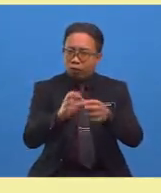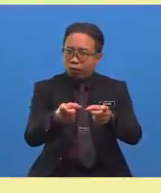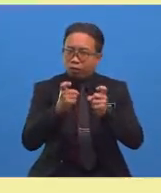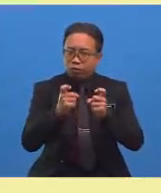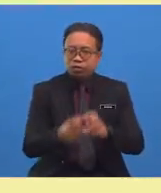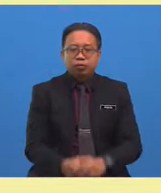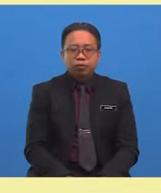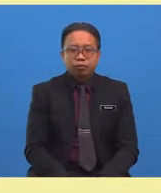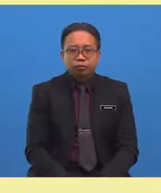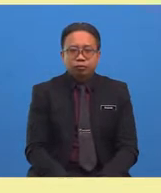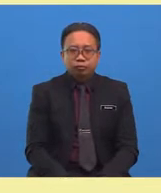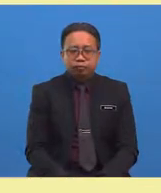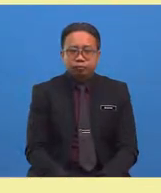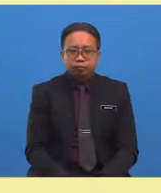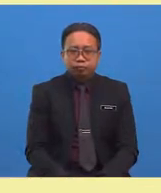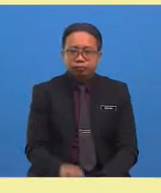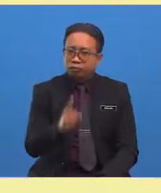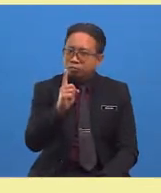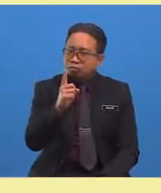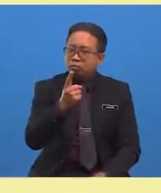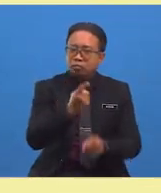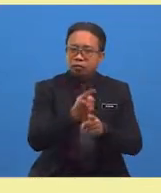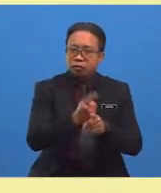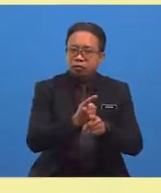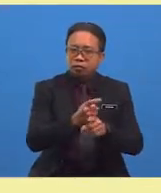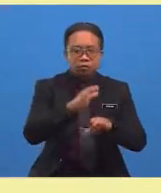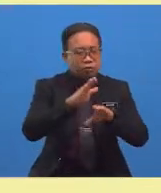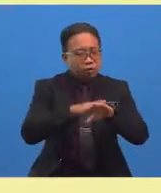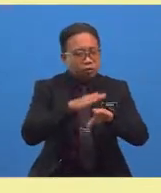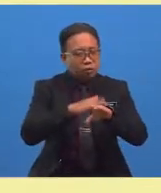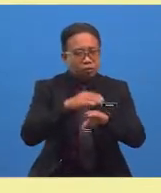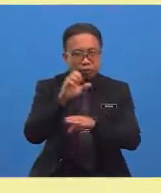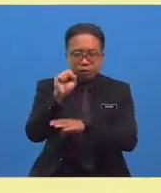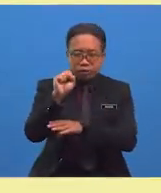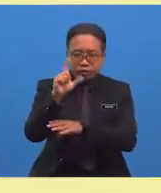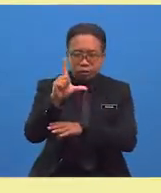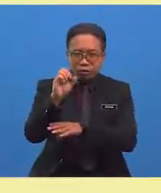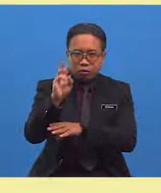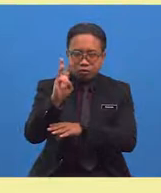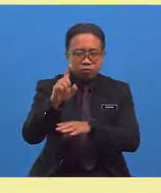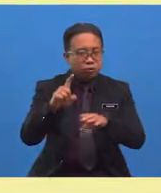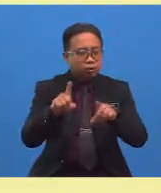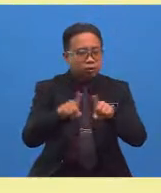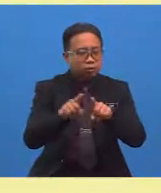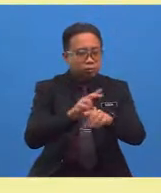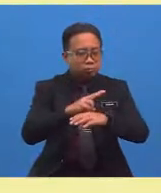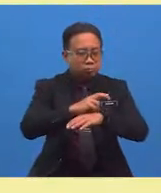You got this one right too. Slow. Like a snail.